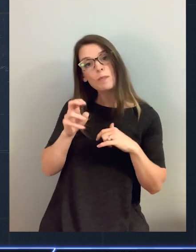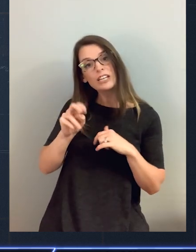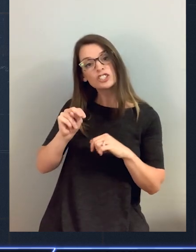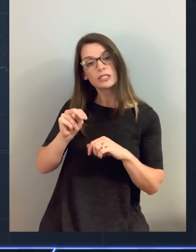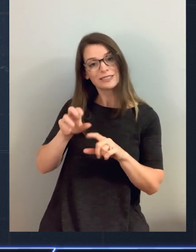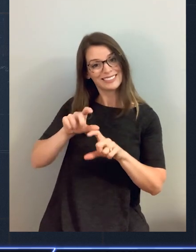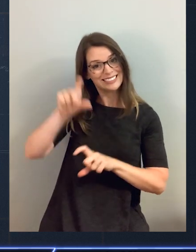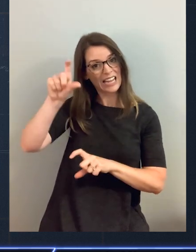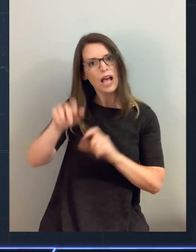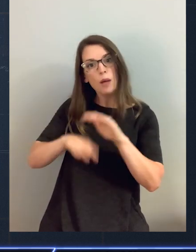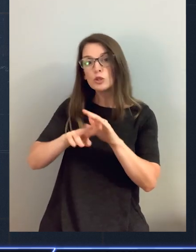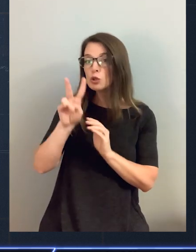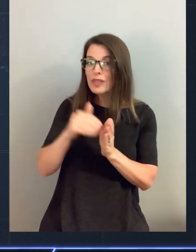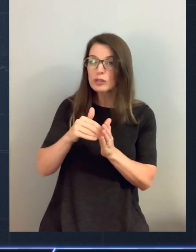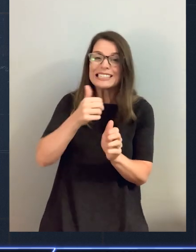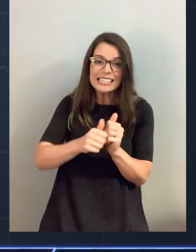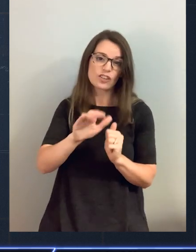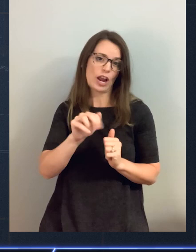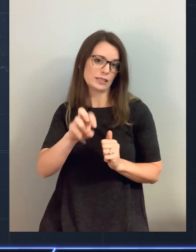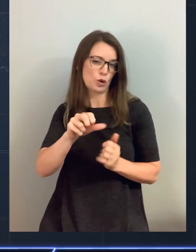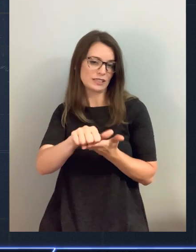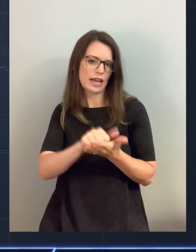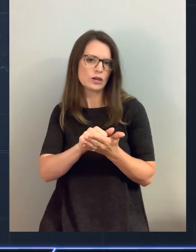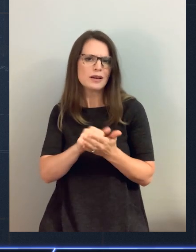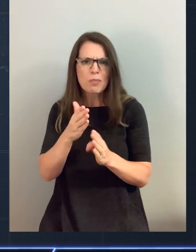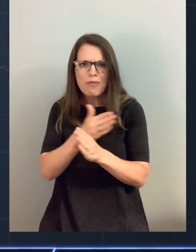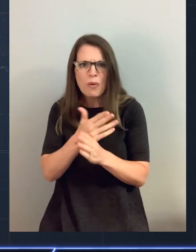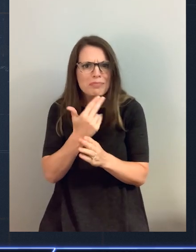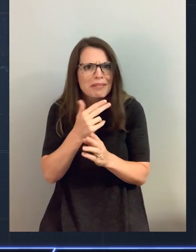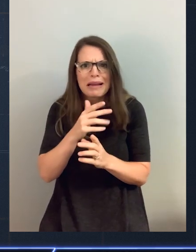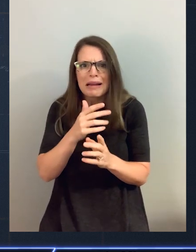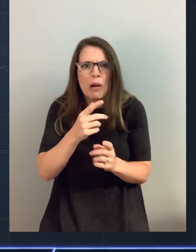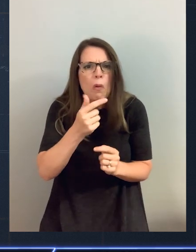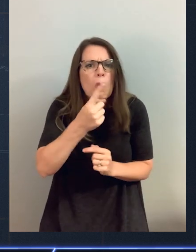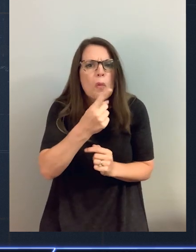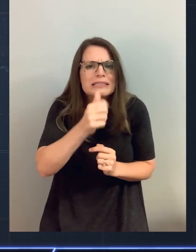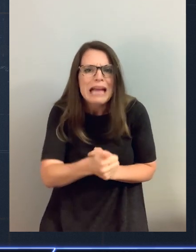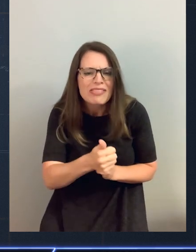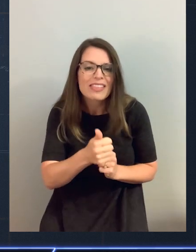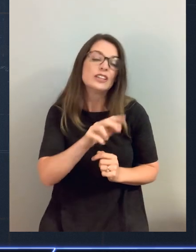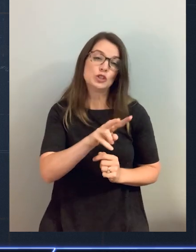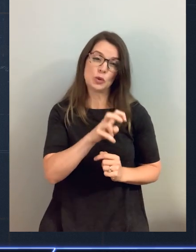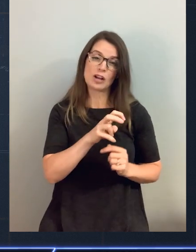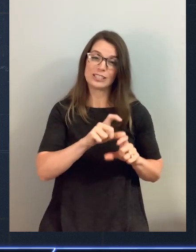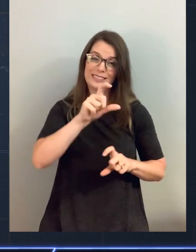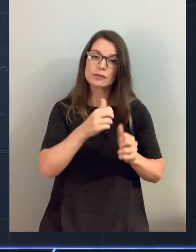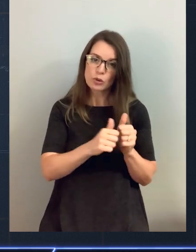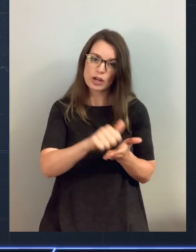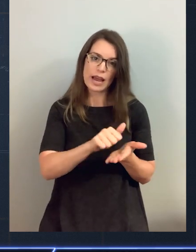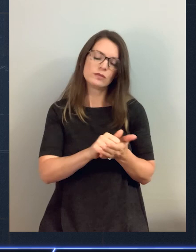CloudFormation stacks in each of your AWS accounts. The previous limit was just one-tenth that, or 200 stacks per account.